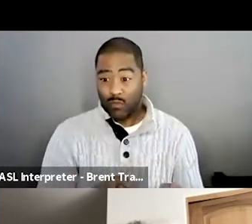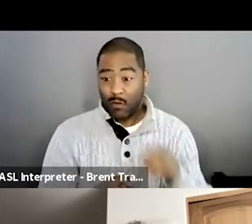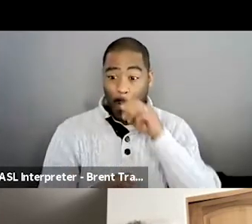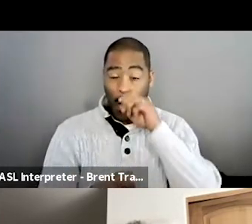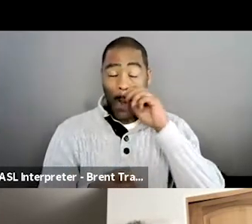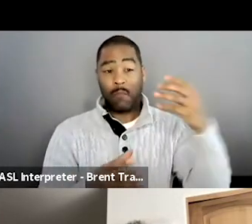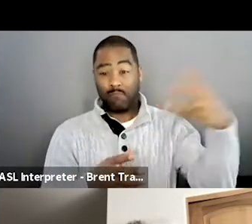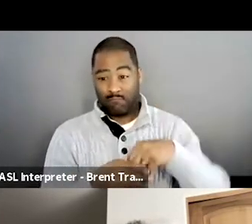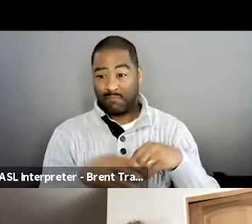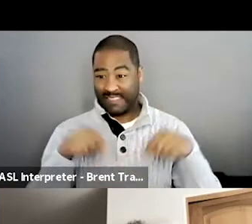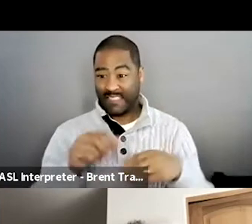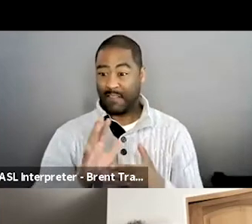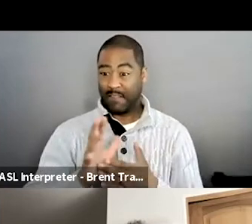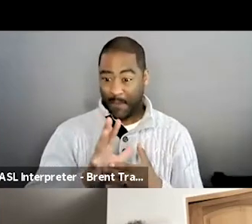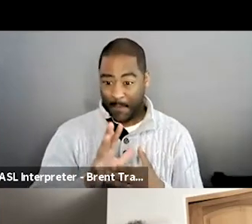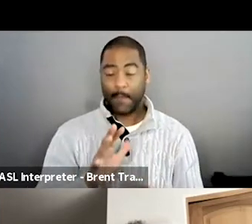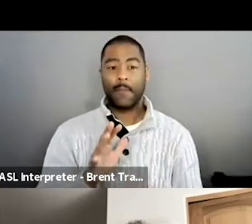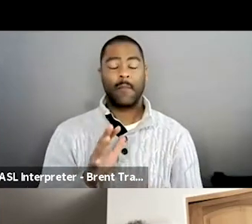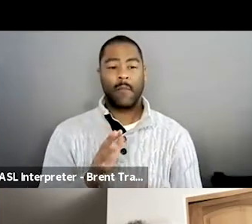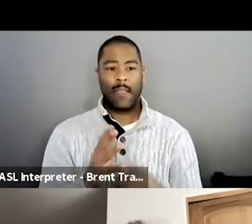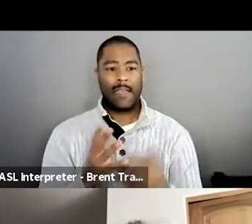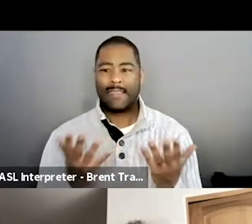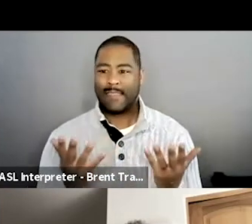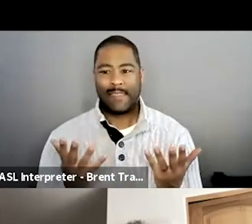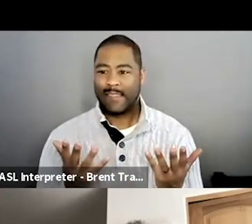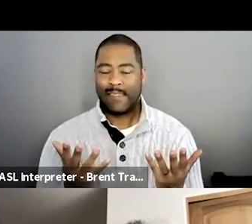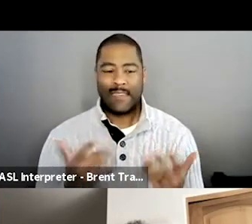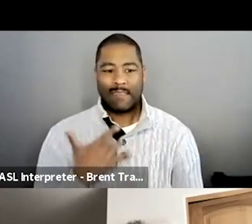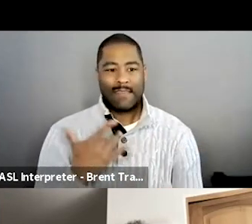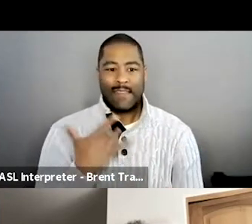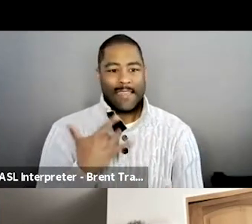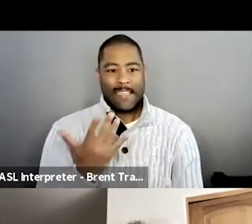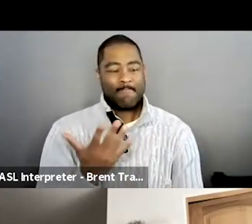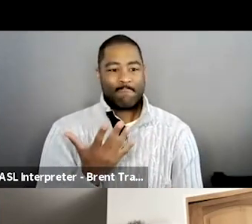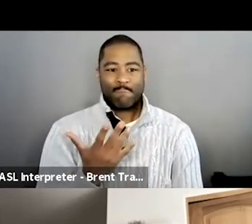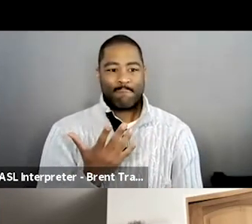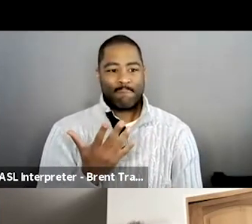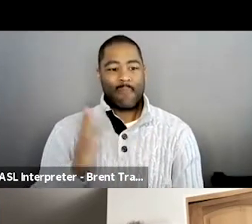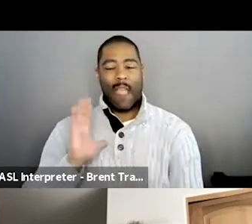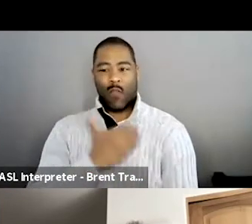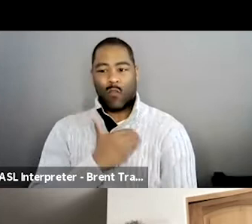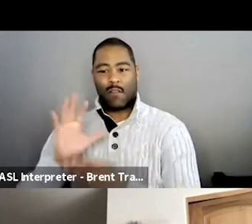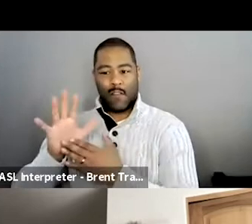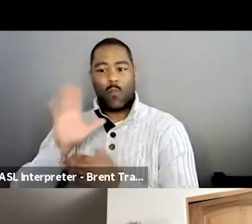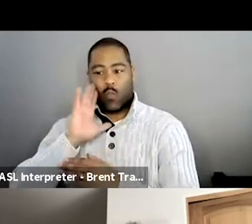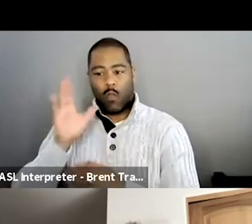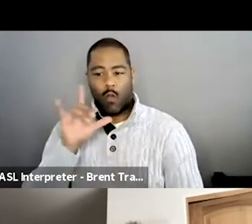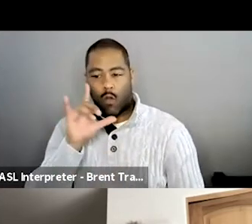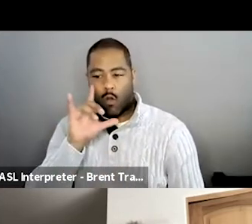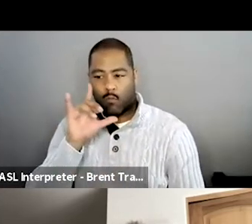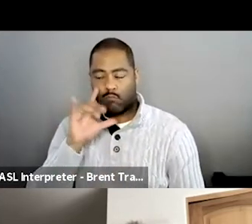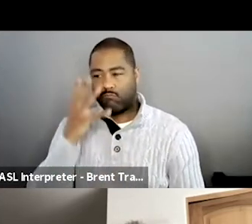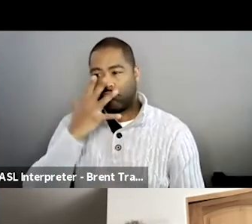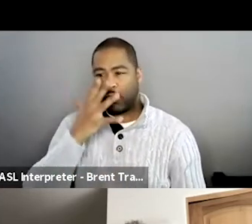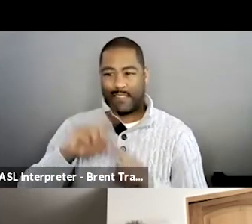to develop a different type of merit or credit, it would have probably reflected the film differently and negatively. So we're very grateful